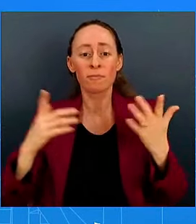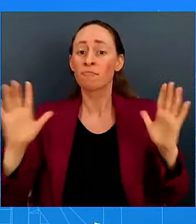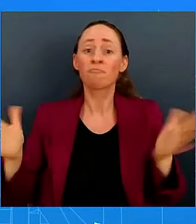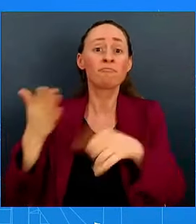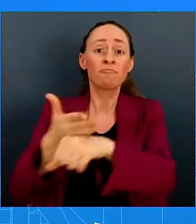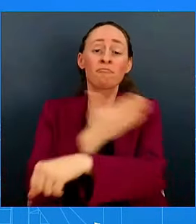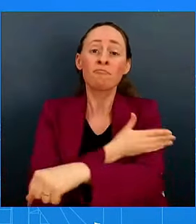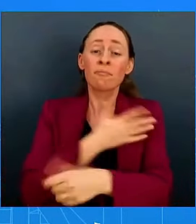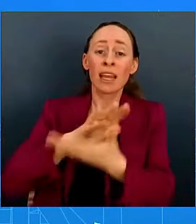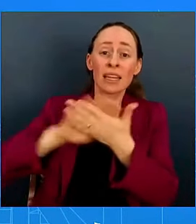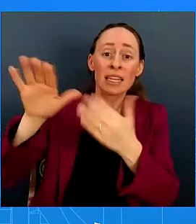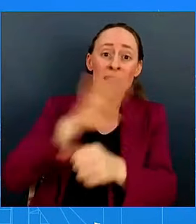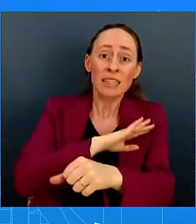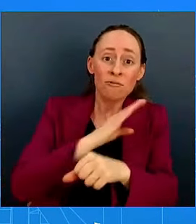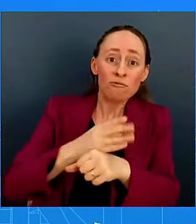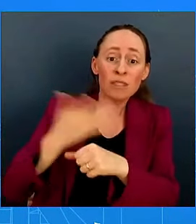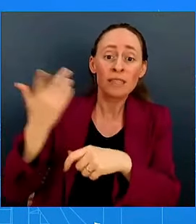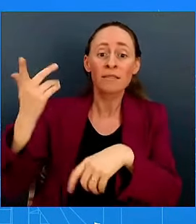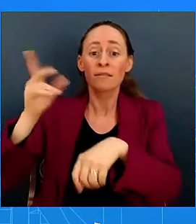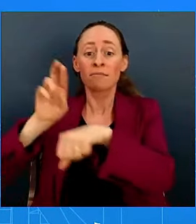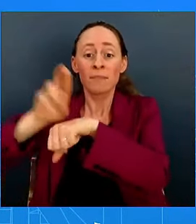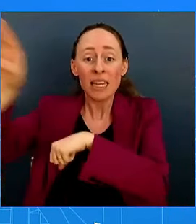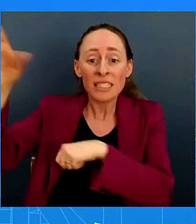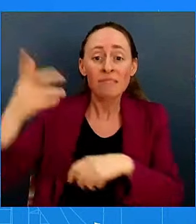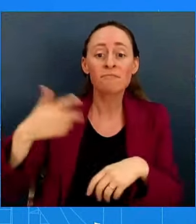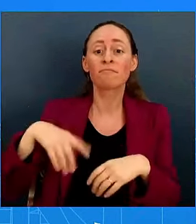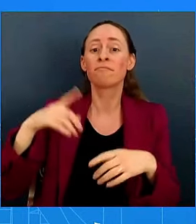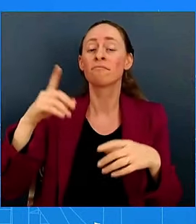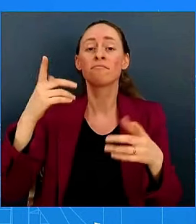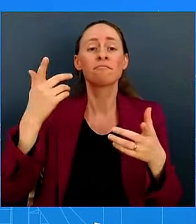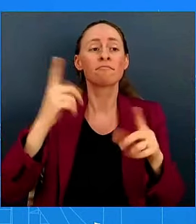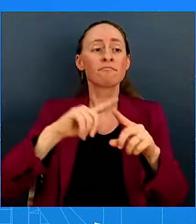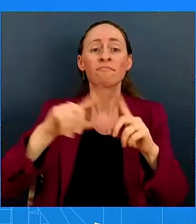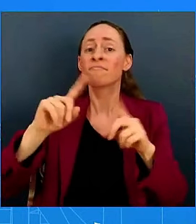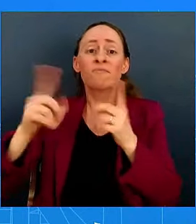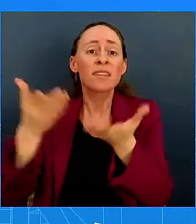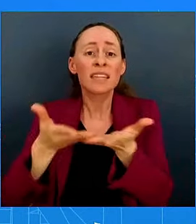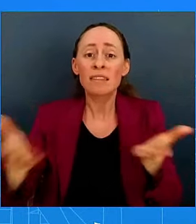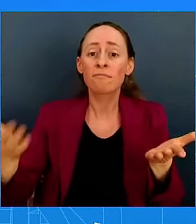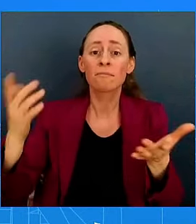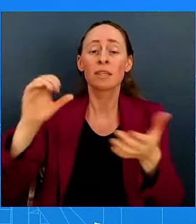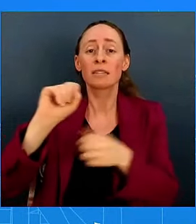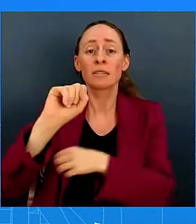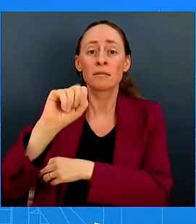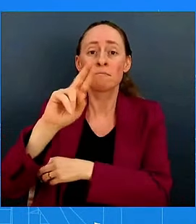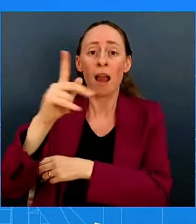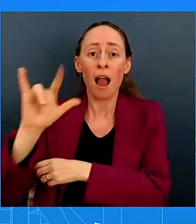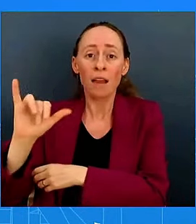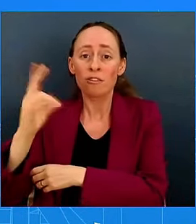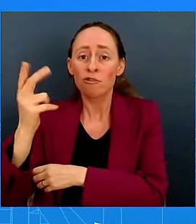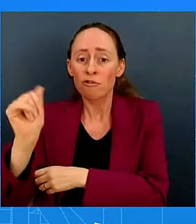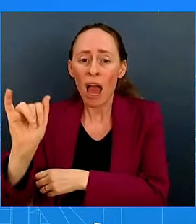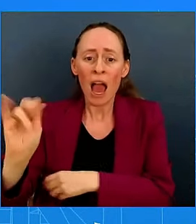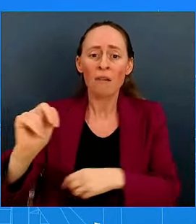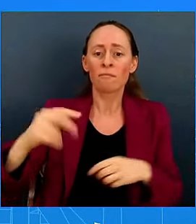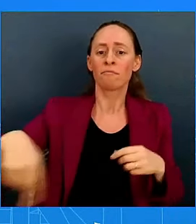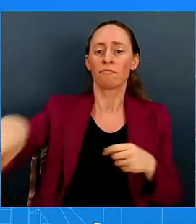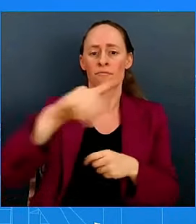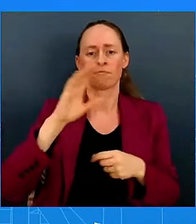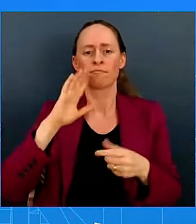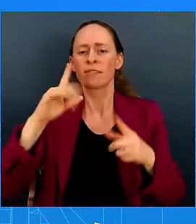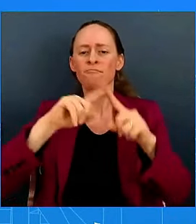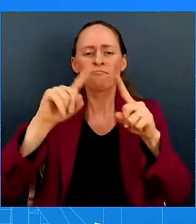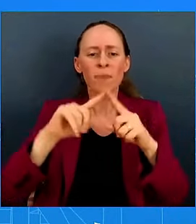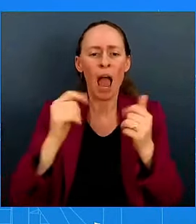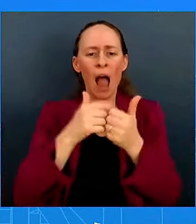critical infrastructure investments. The UAE has made a number of recent announcements with respect to strategic investments in climate and clean energy, all of which